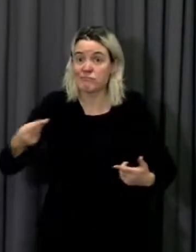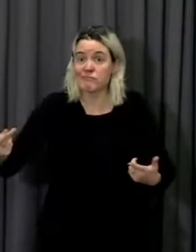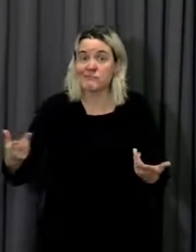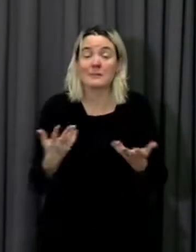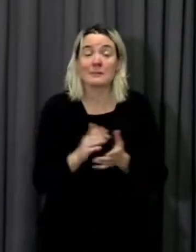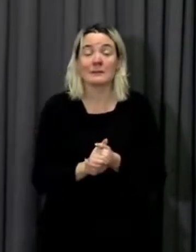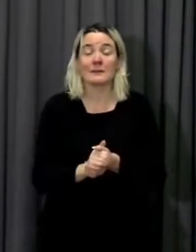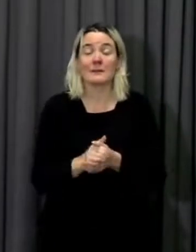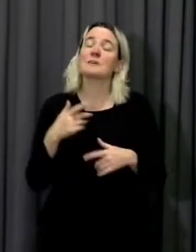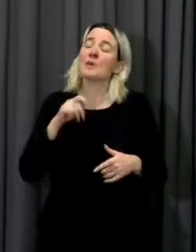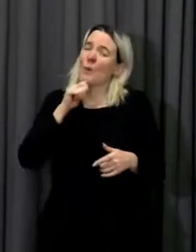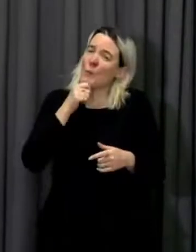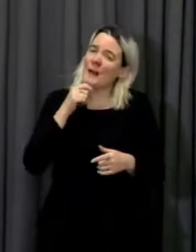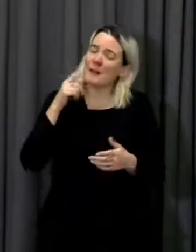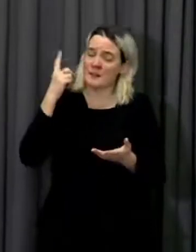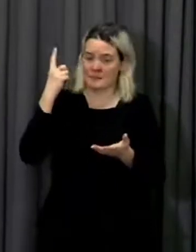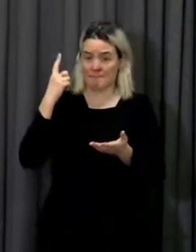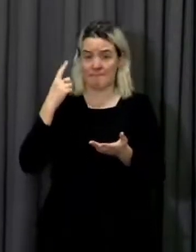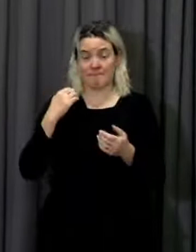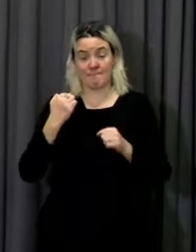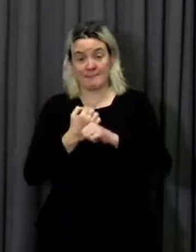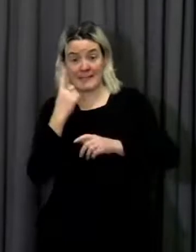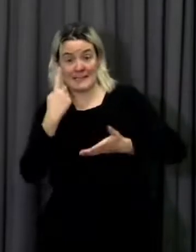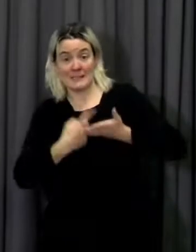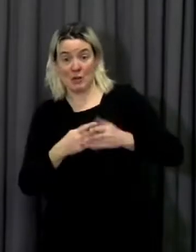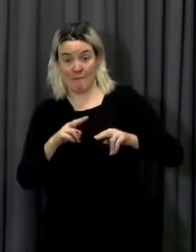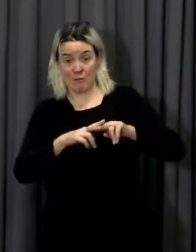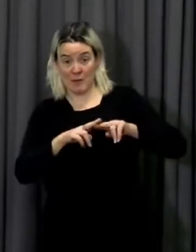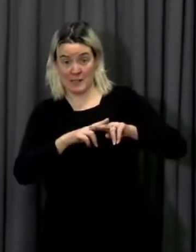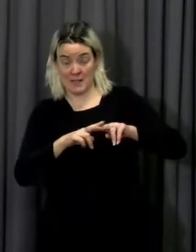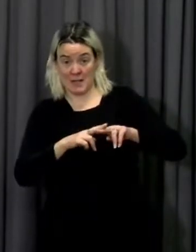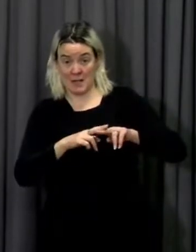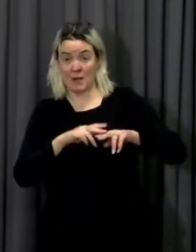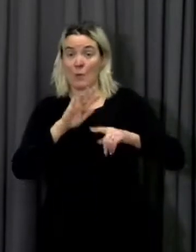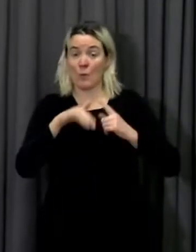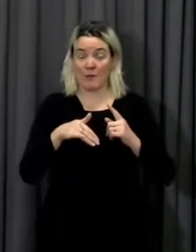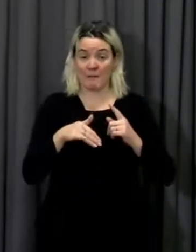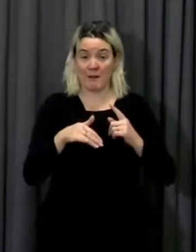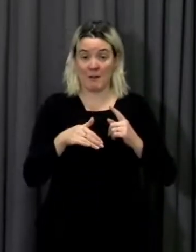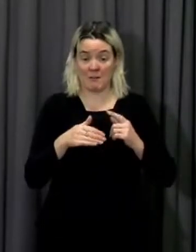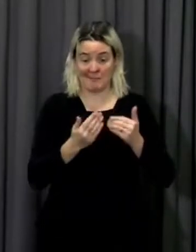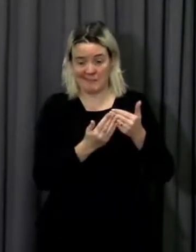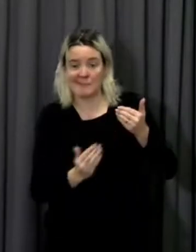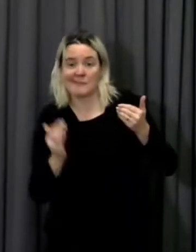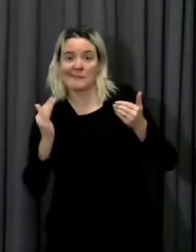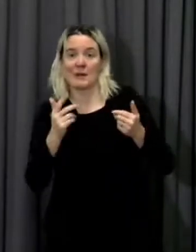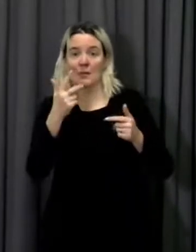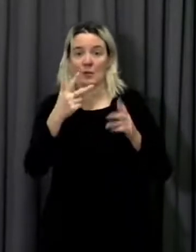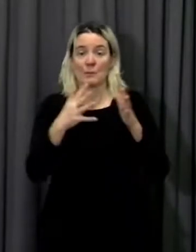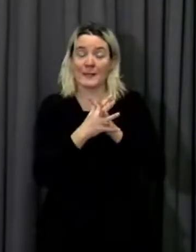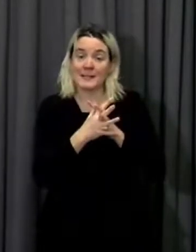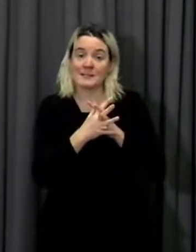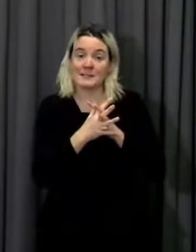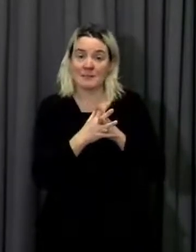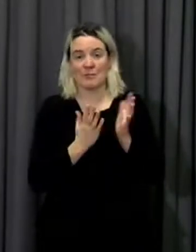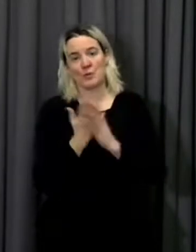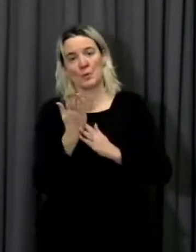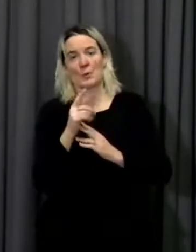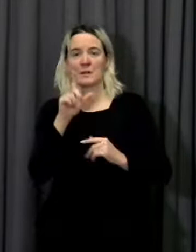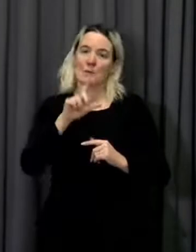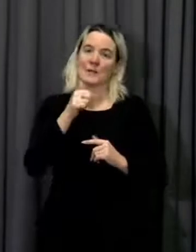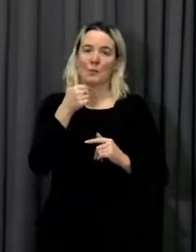decisions, of course, on Friday in terms of what will happen in the next phase during our 21-day review.